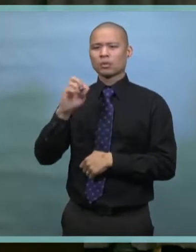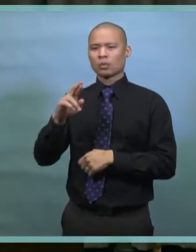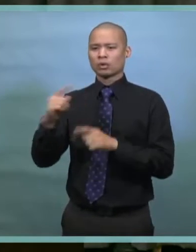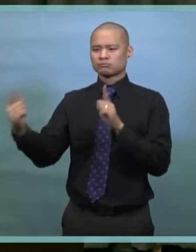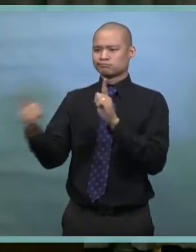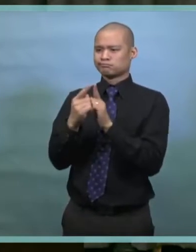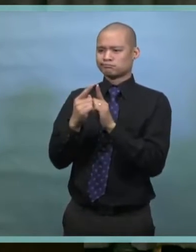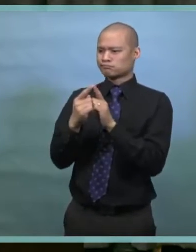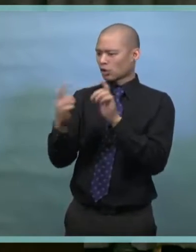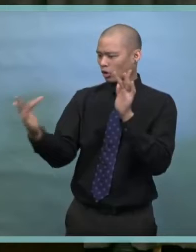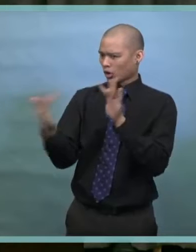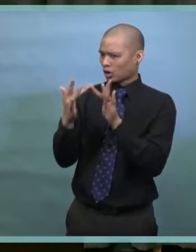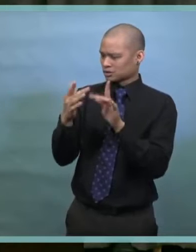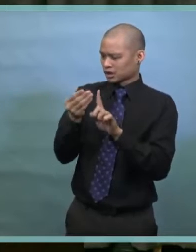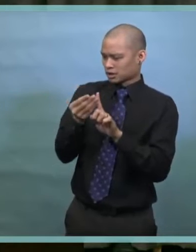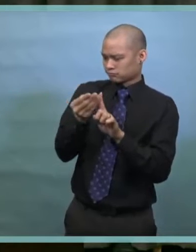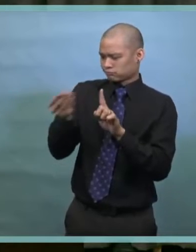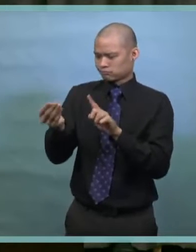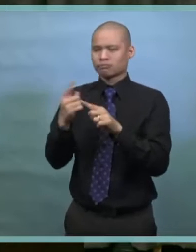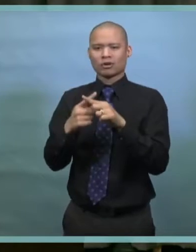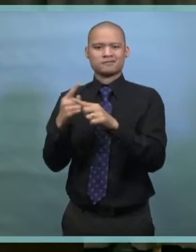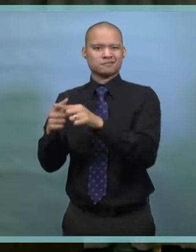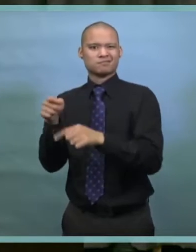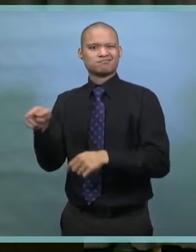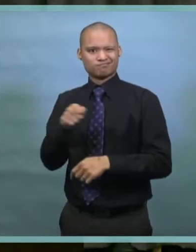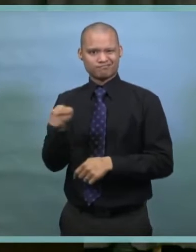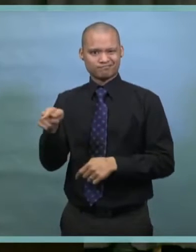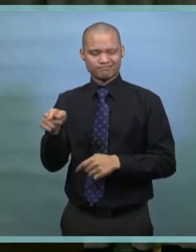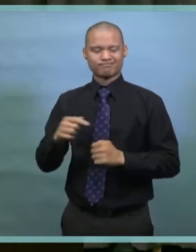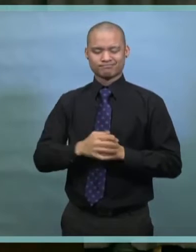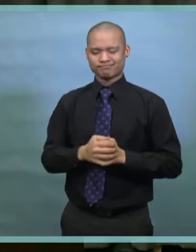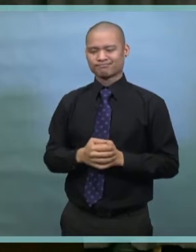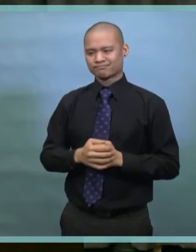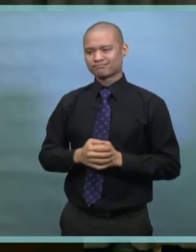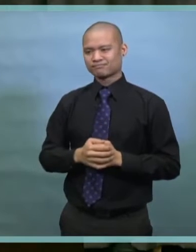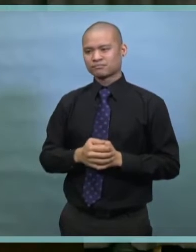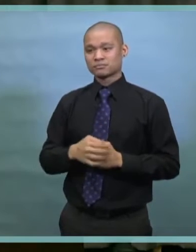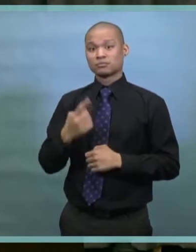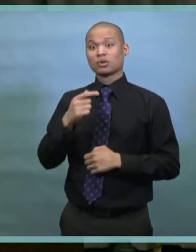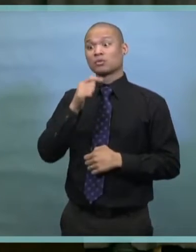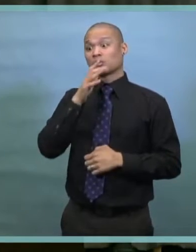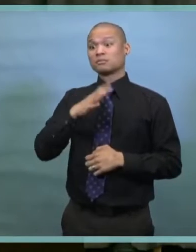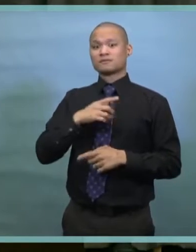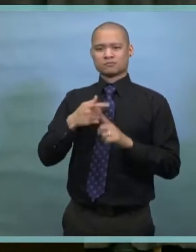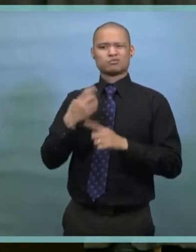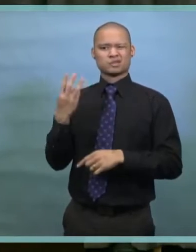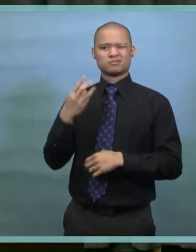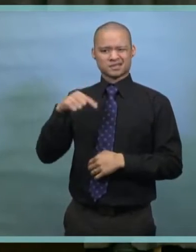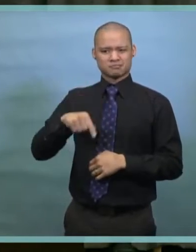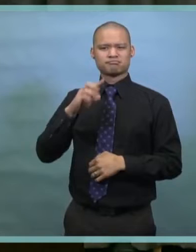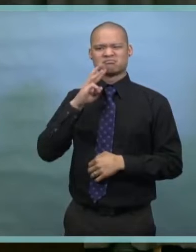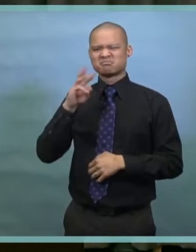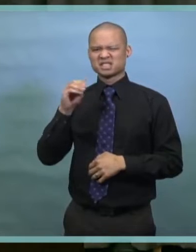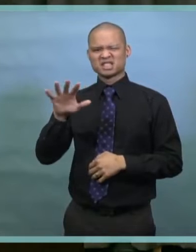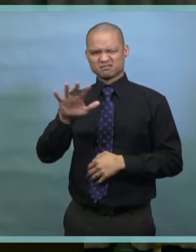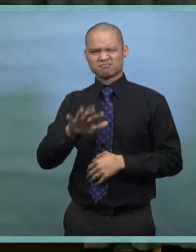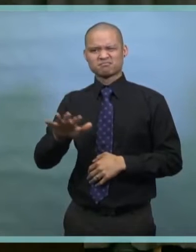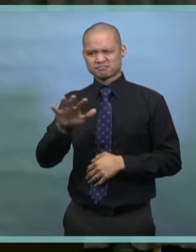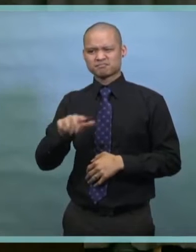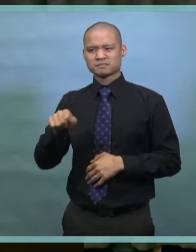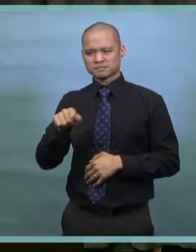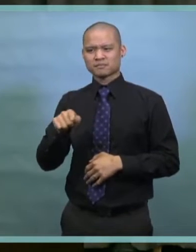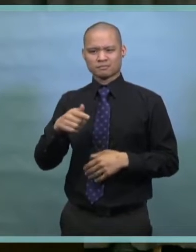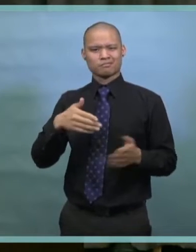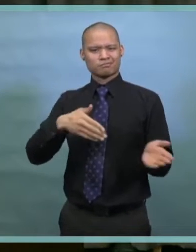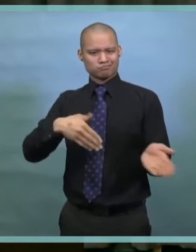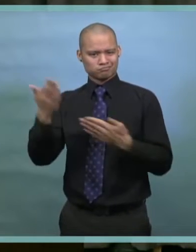I can confirm that one individual, a woman from Winnipeg in her 60s, has been admitted to hospital in critical